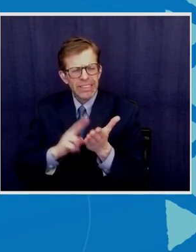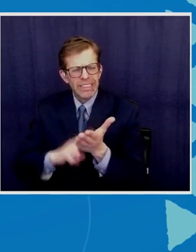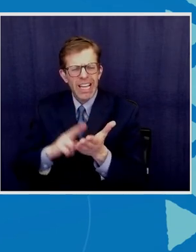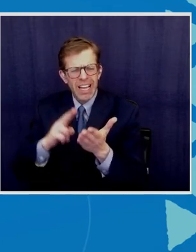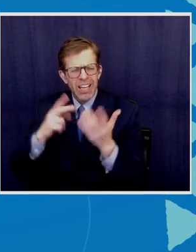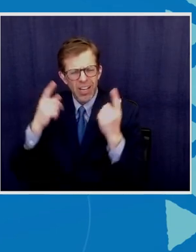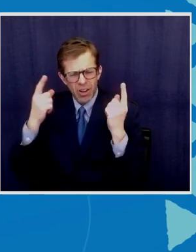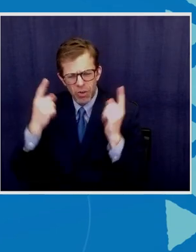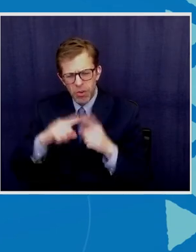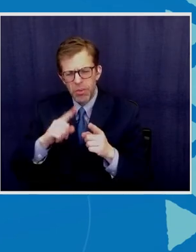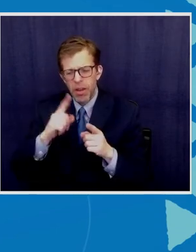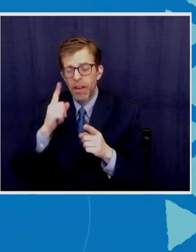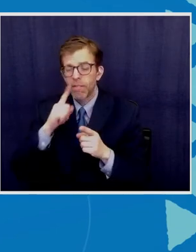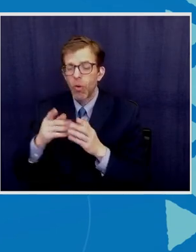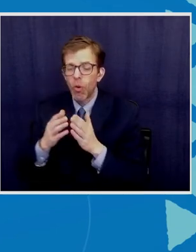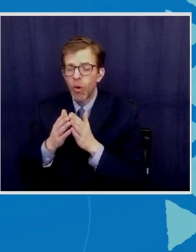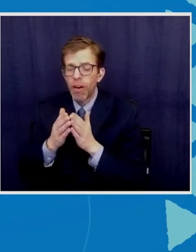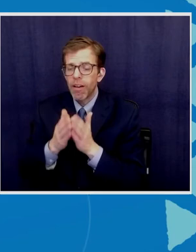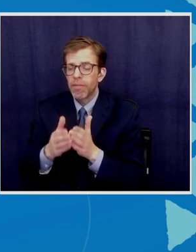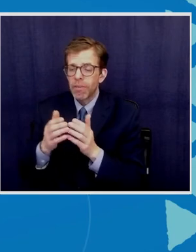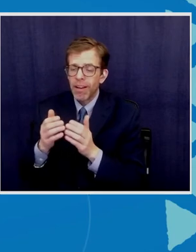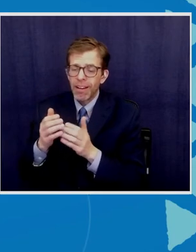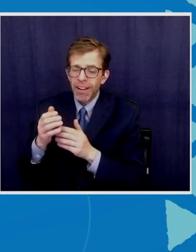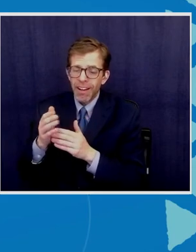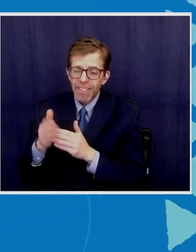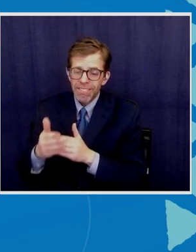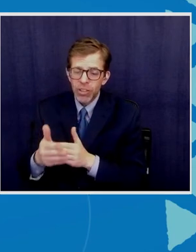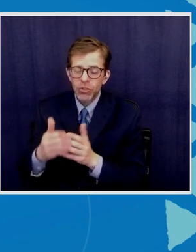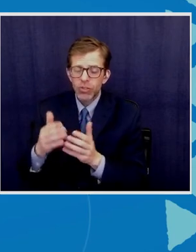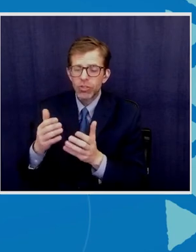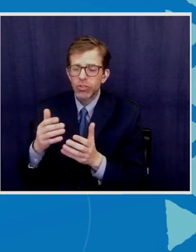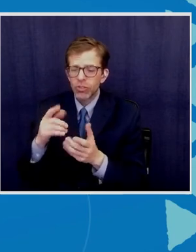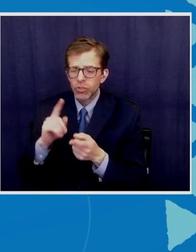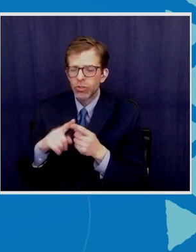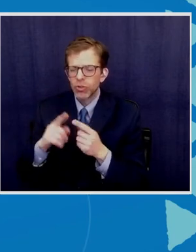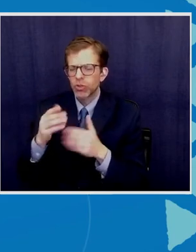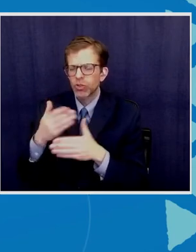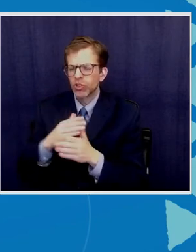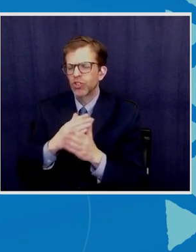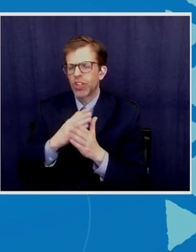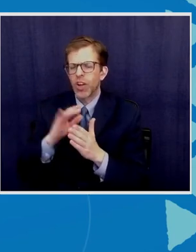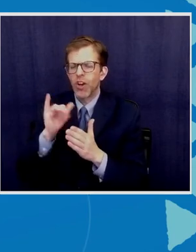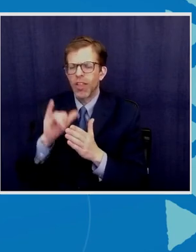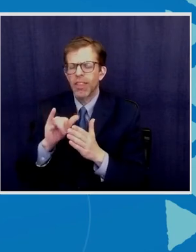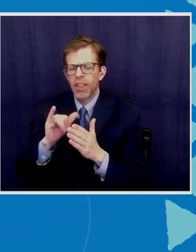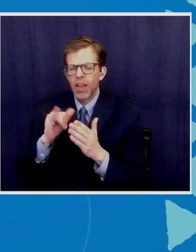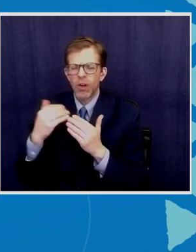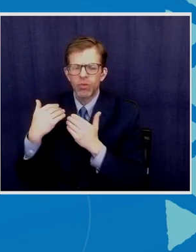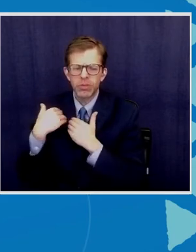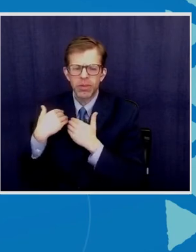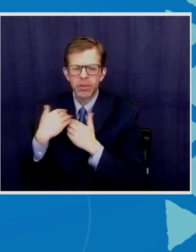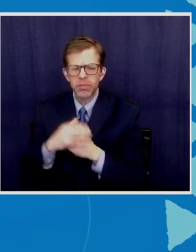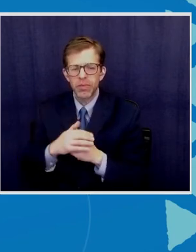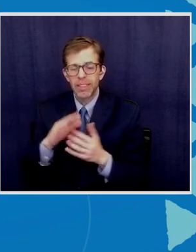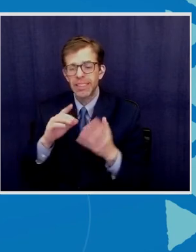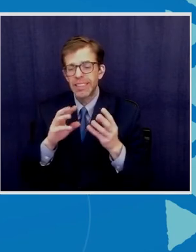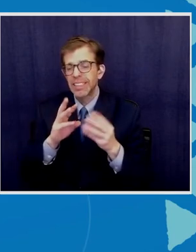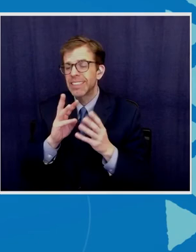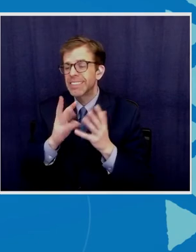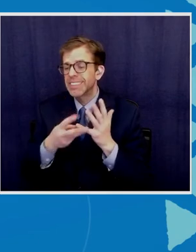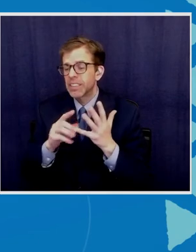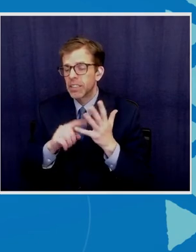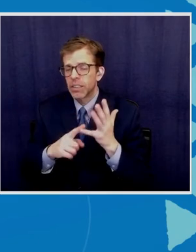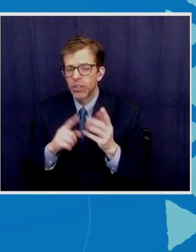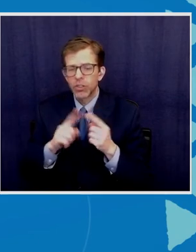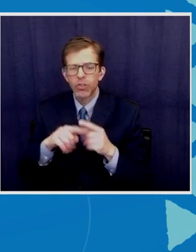achieve the concept of sharing prosperity and the sixth one will be to vote a multiple agreement